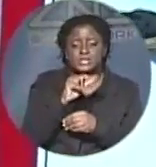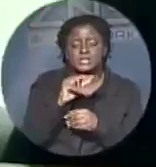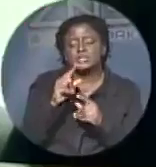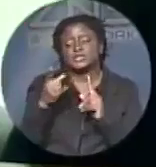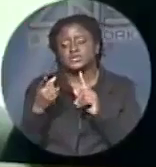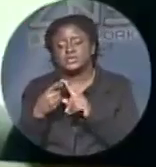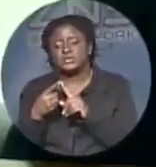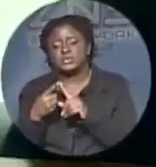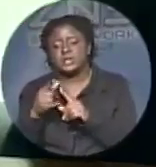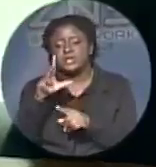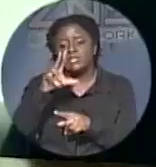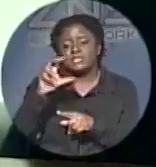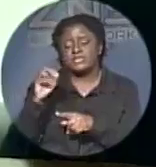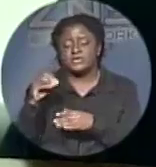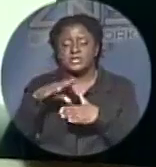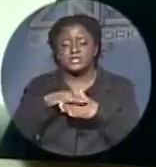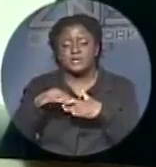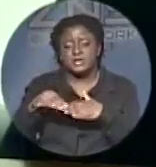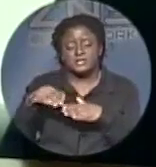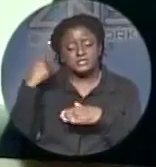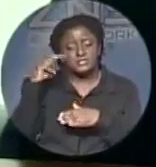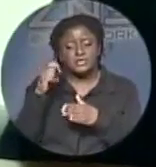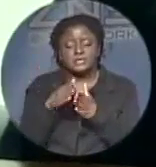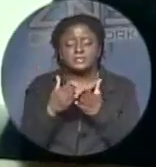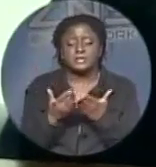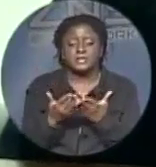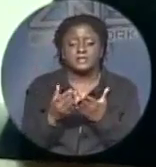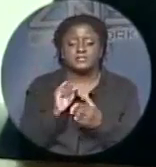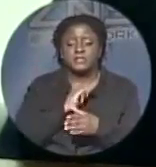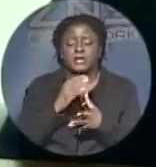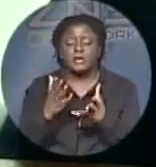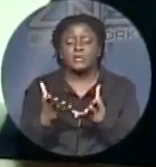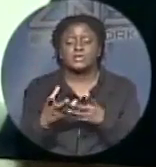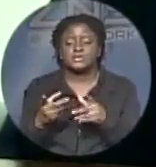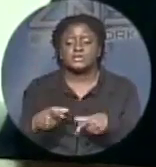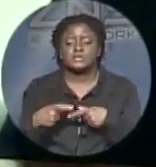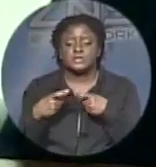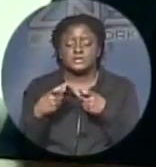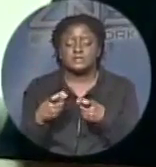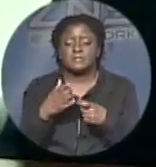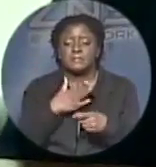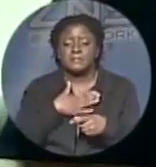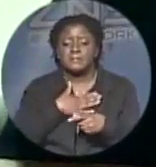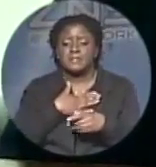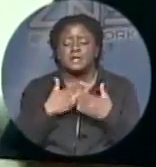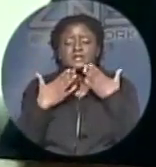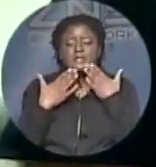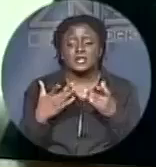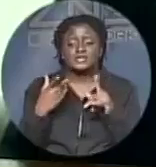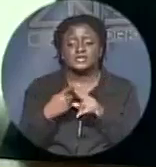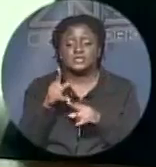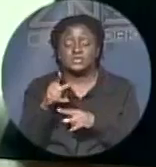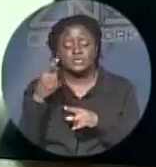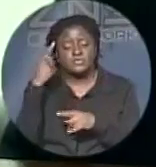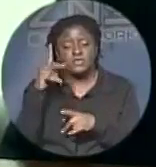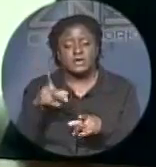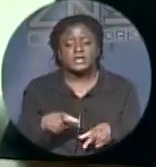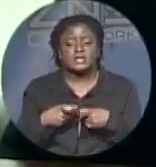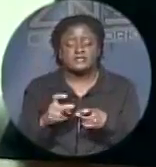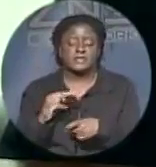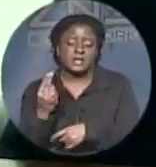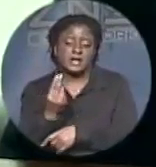like to express my sincere gratitude to you for giving us the latitude